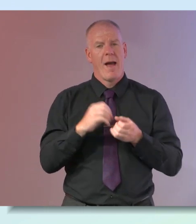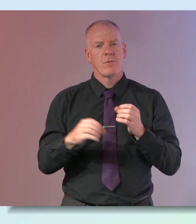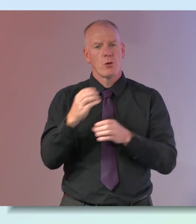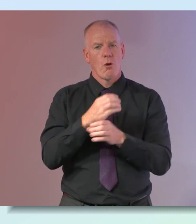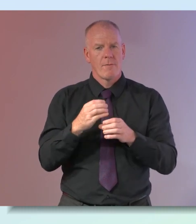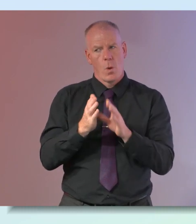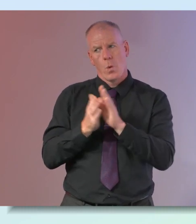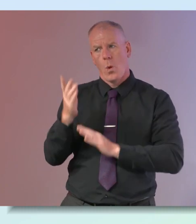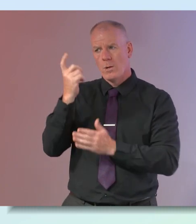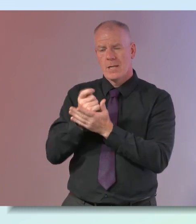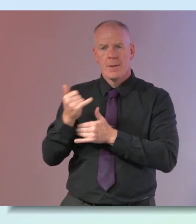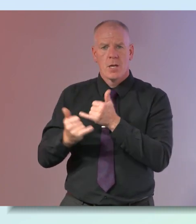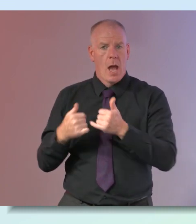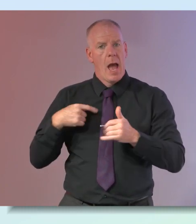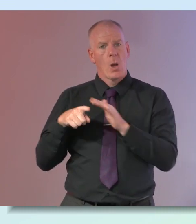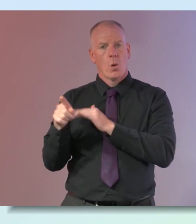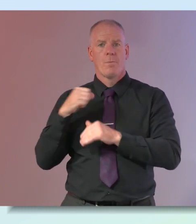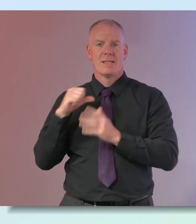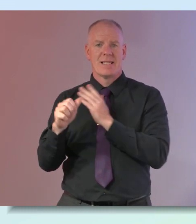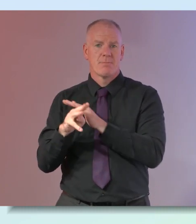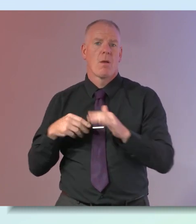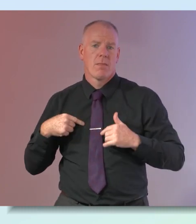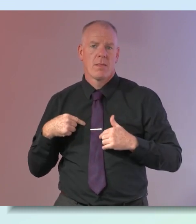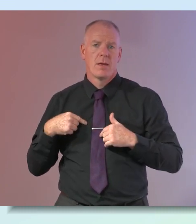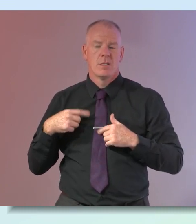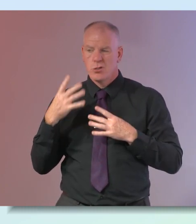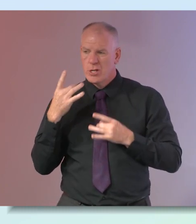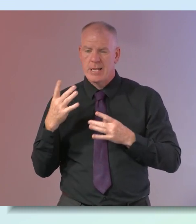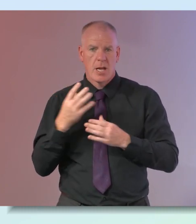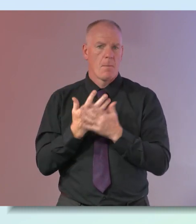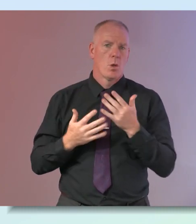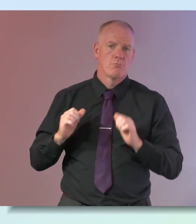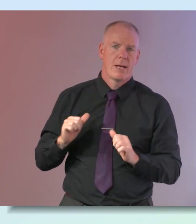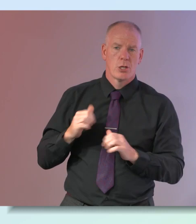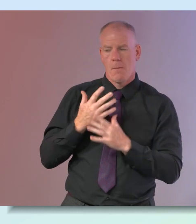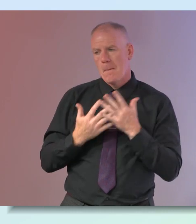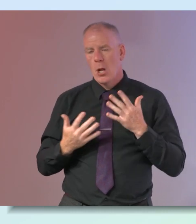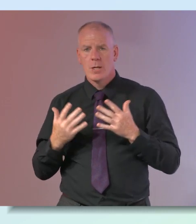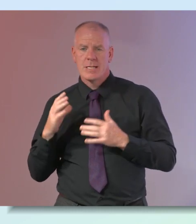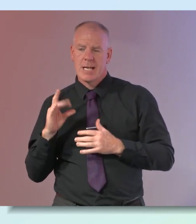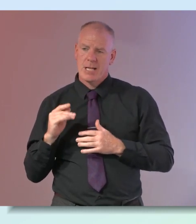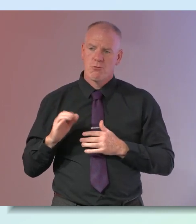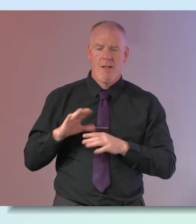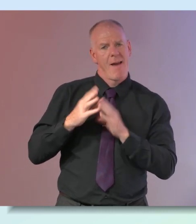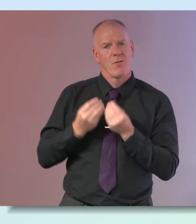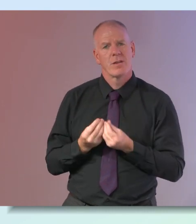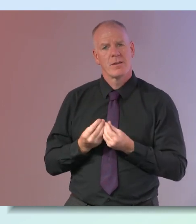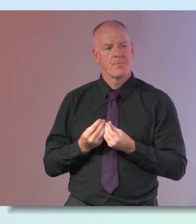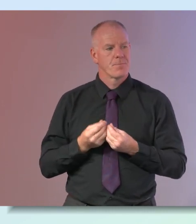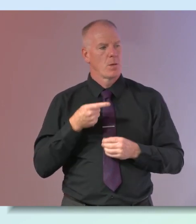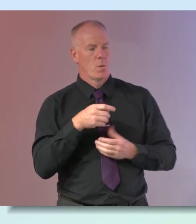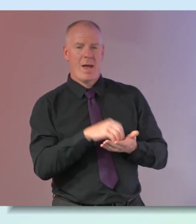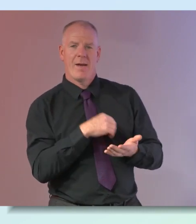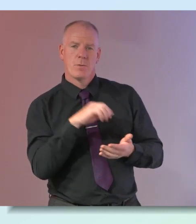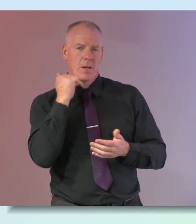a year i i go once every six months now it's just to check your blood yeah the bloods the whole thing to you would obviously with